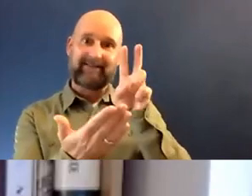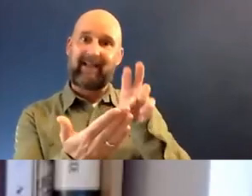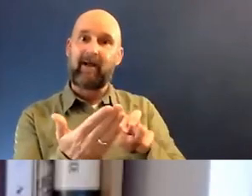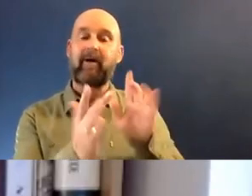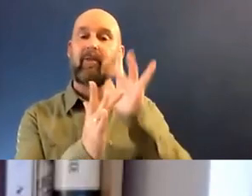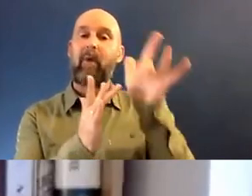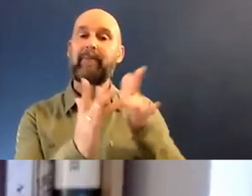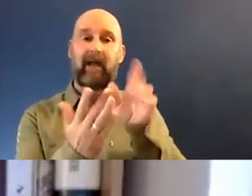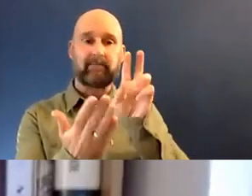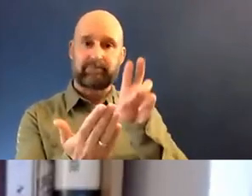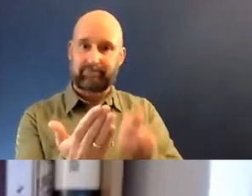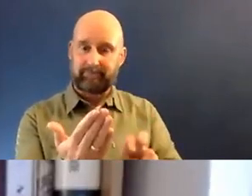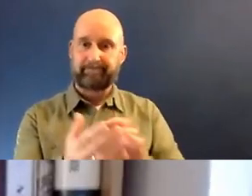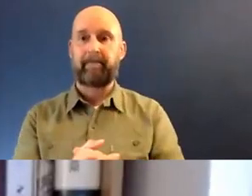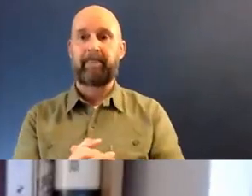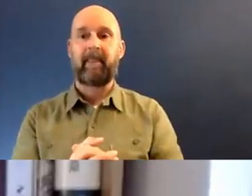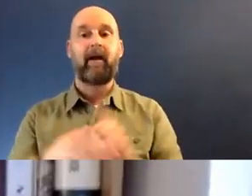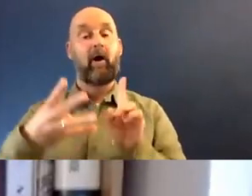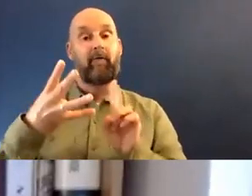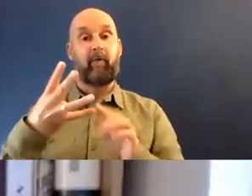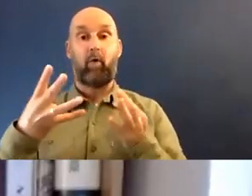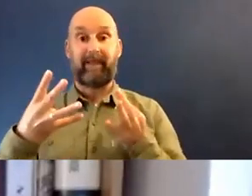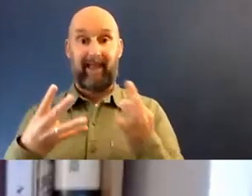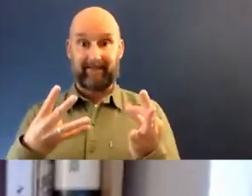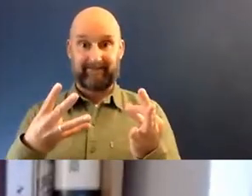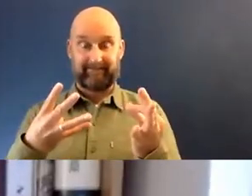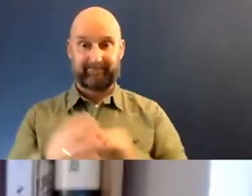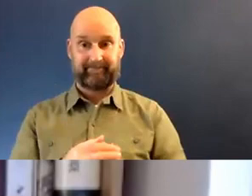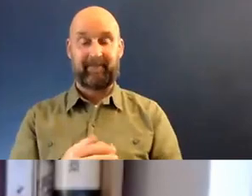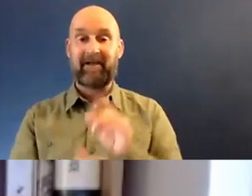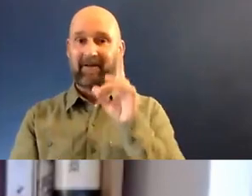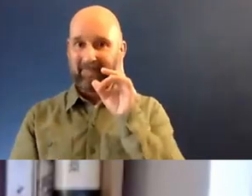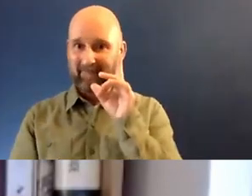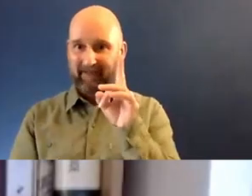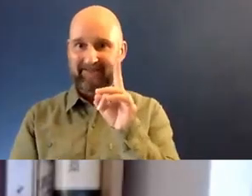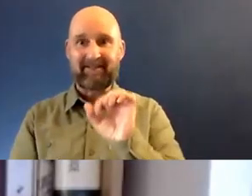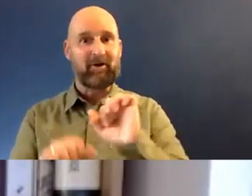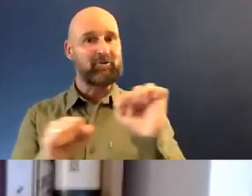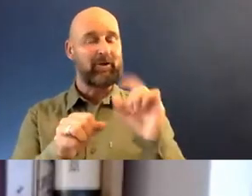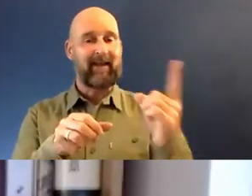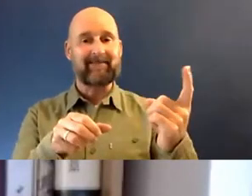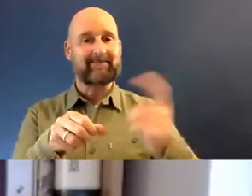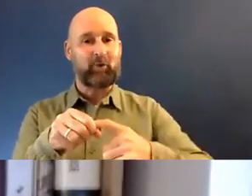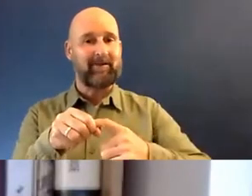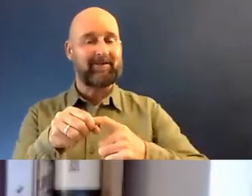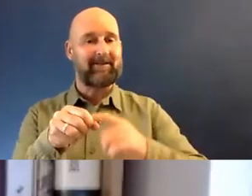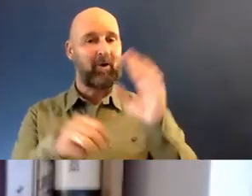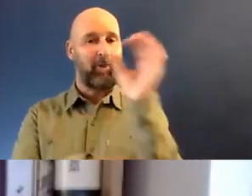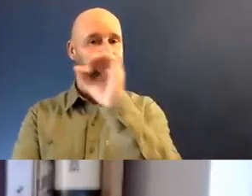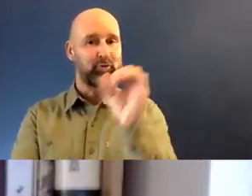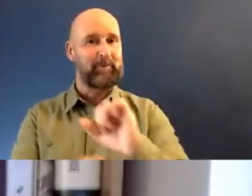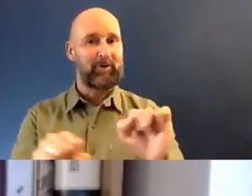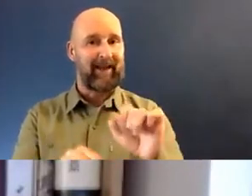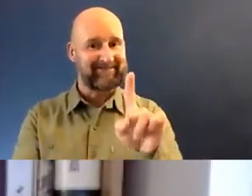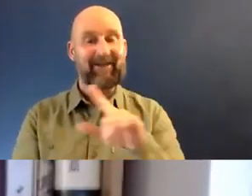the festival website. We do have a fourth guest, but I don't believe she's yet on the call. One of the challenges of